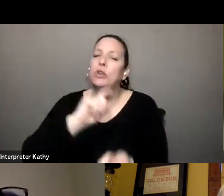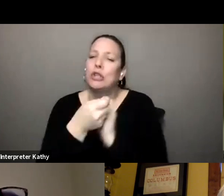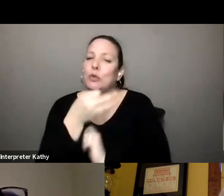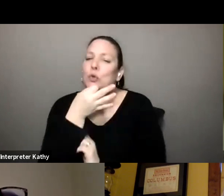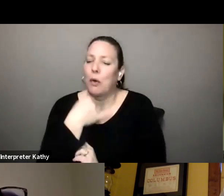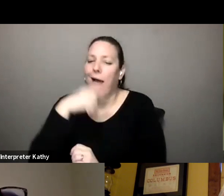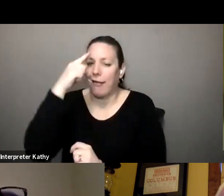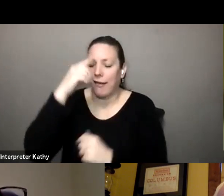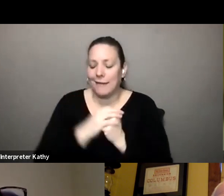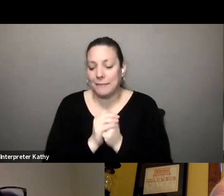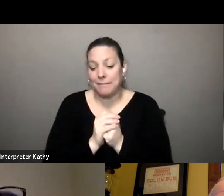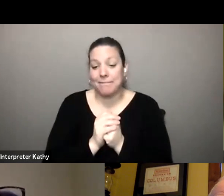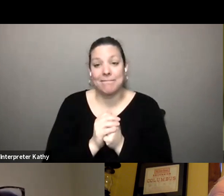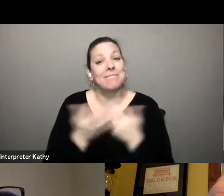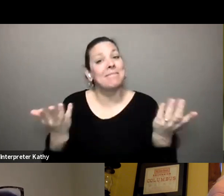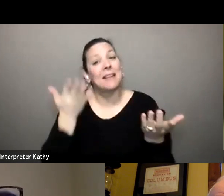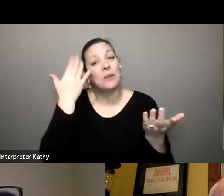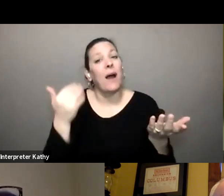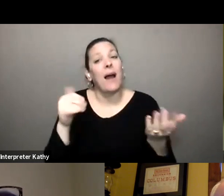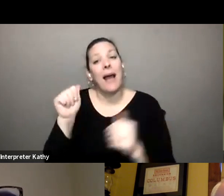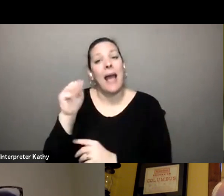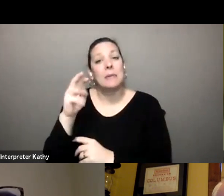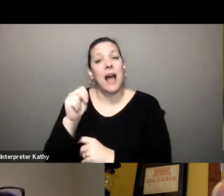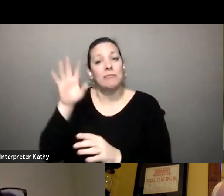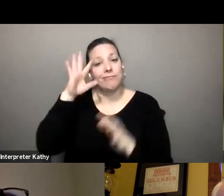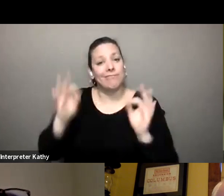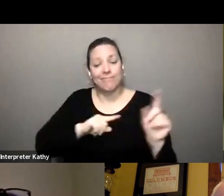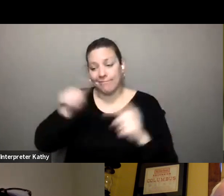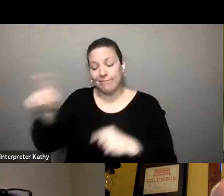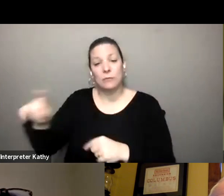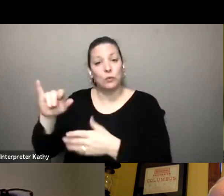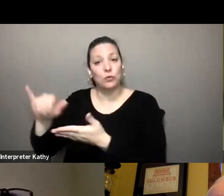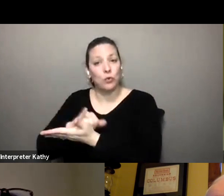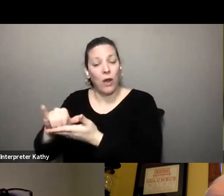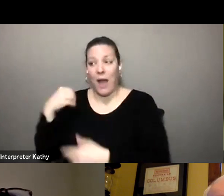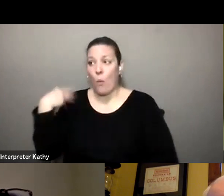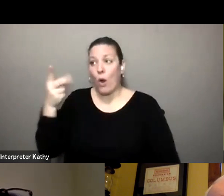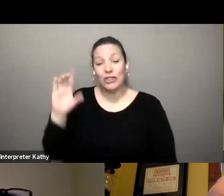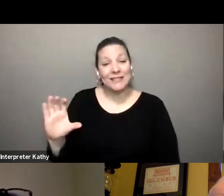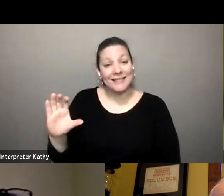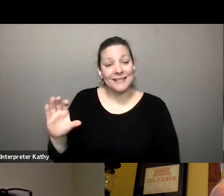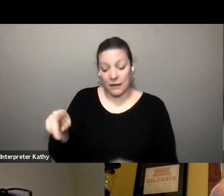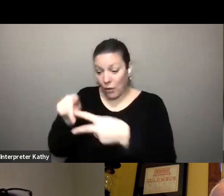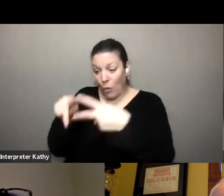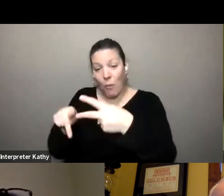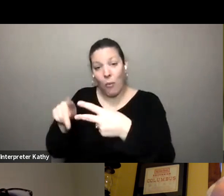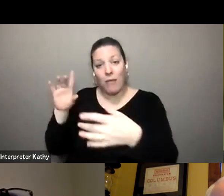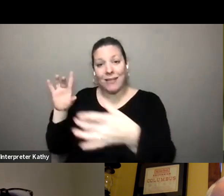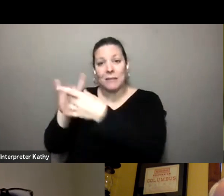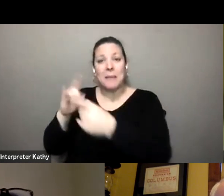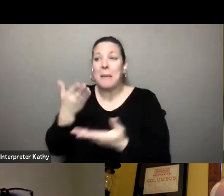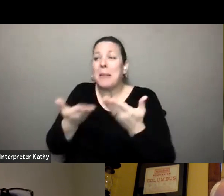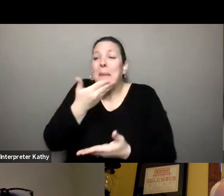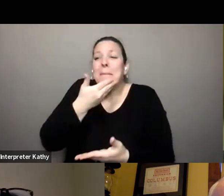uh but that's why amazon located in new york city and uh washington dc which are both connected by probably the best